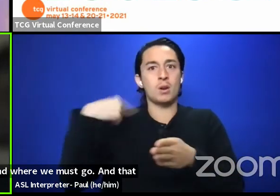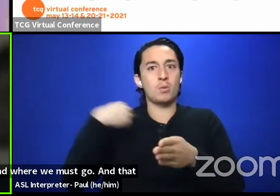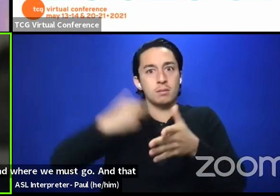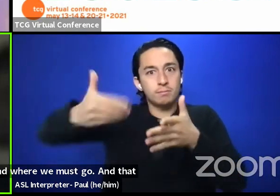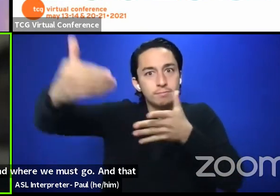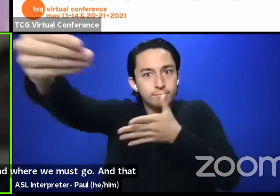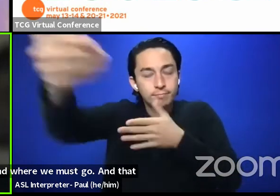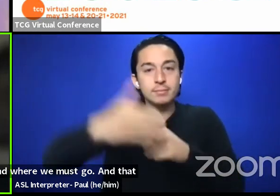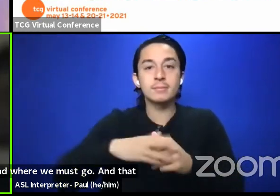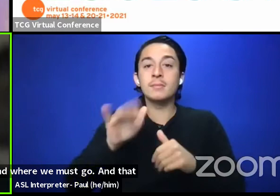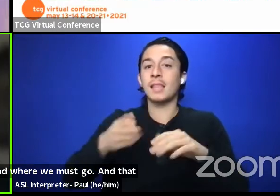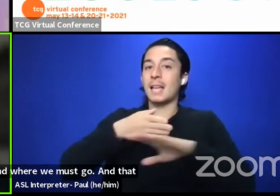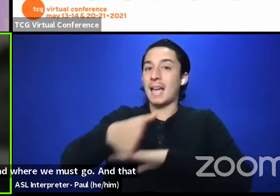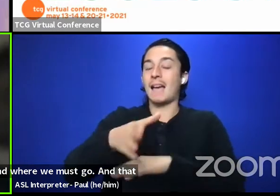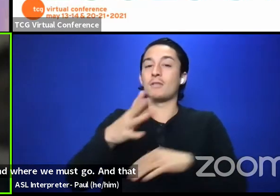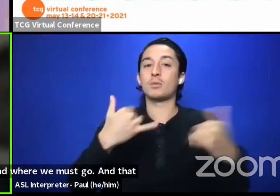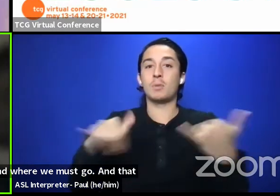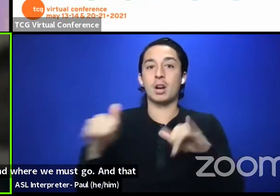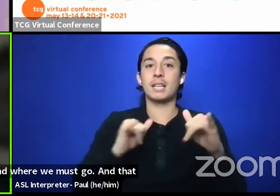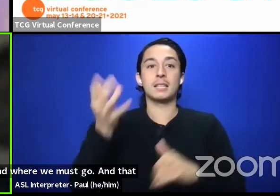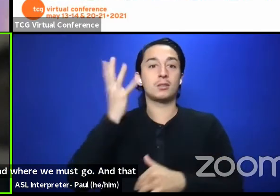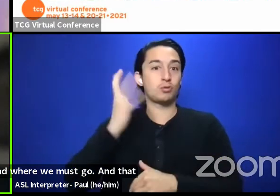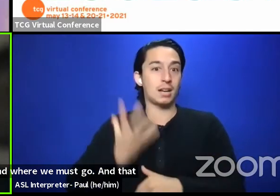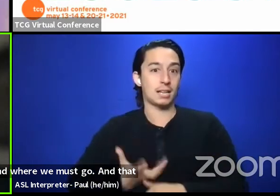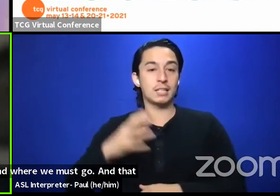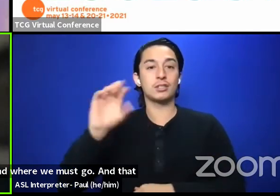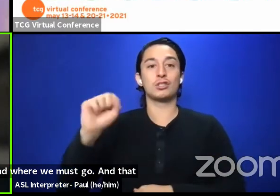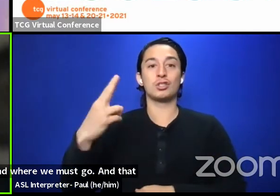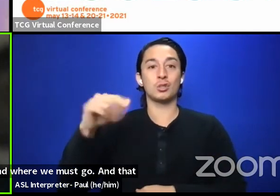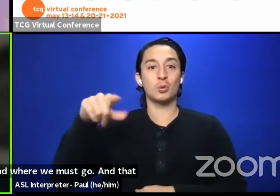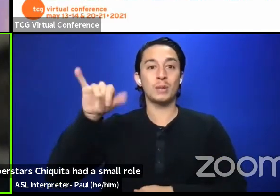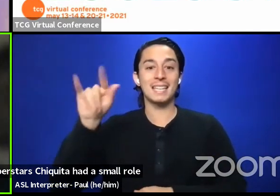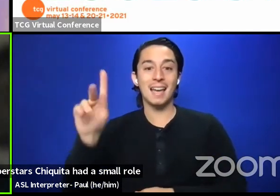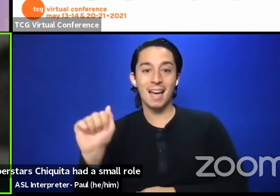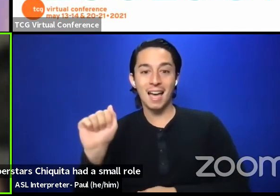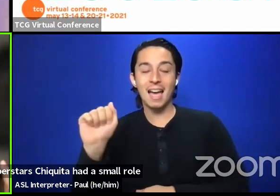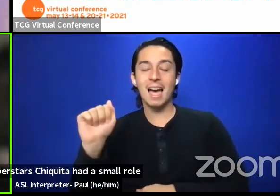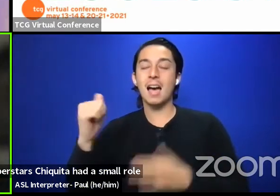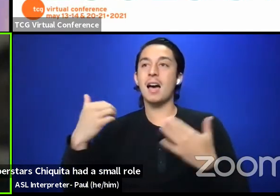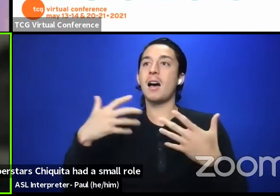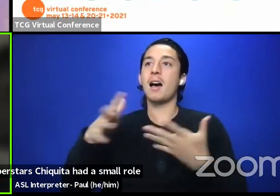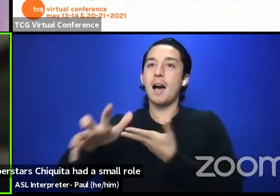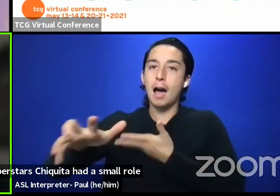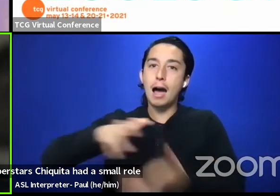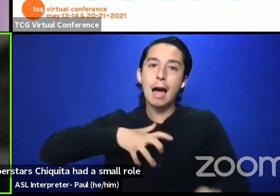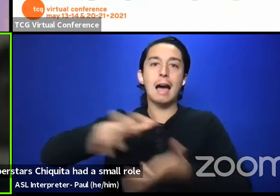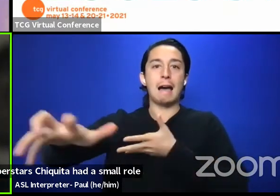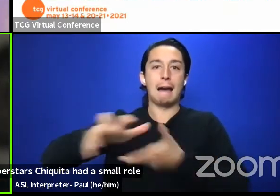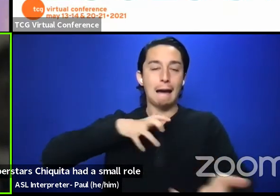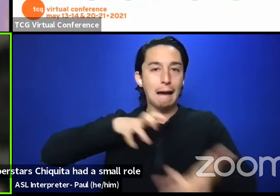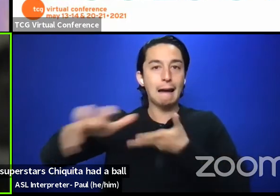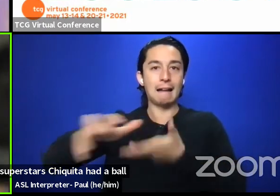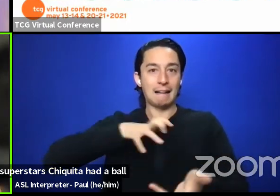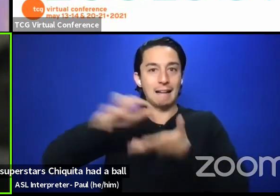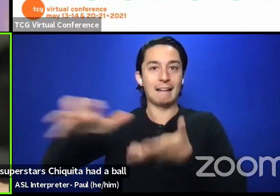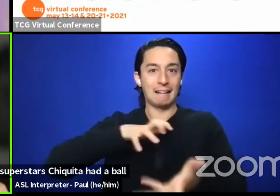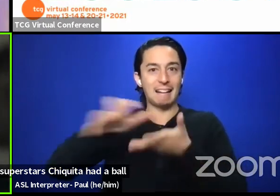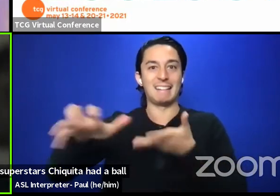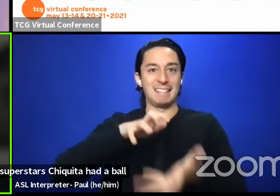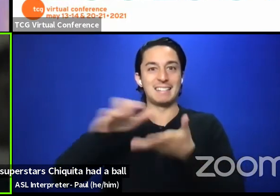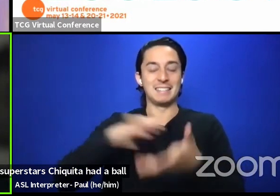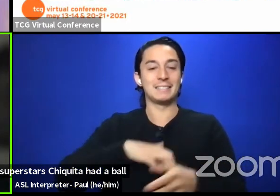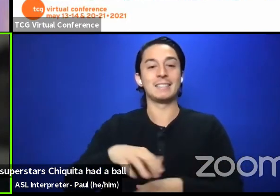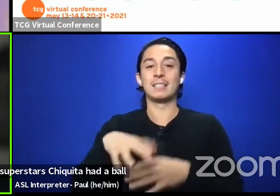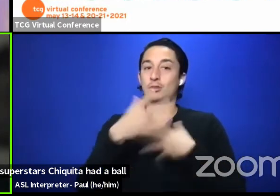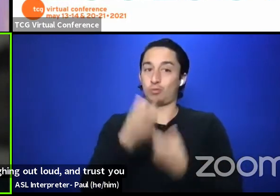after party with Drax superstar Chiquita had us all rolling on the floor laughing out loud and trust you will be seeing